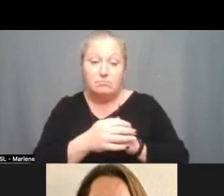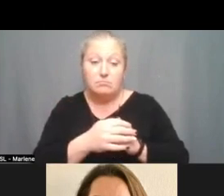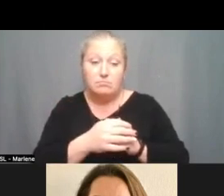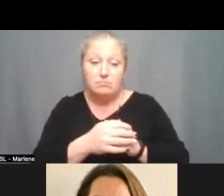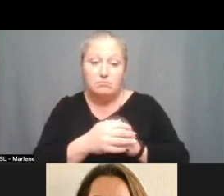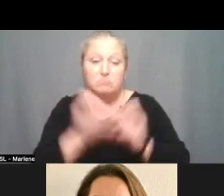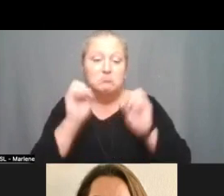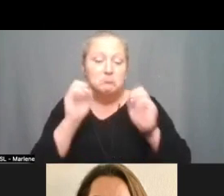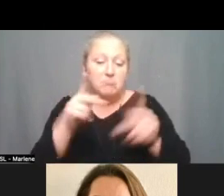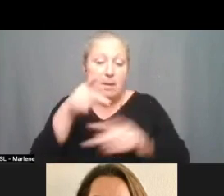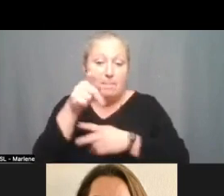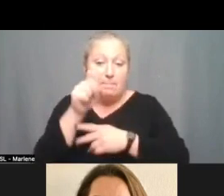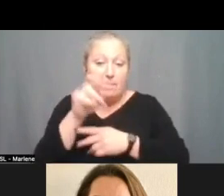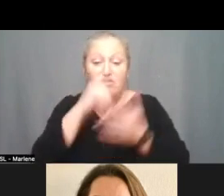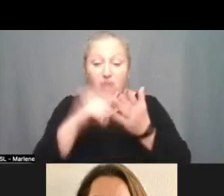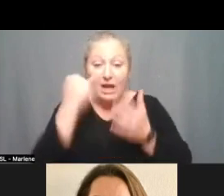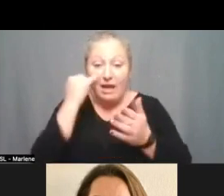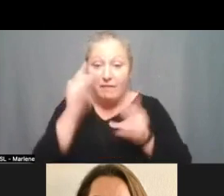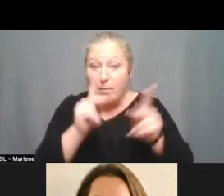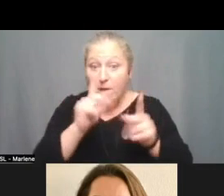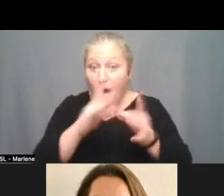okay peter can we check if there's any public comments